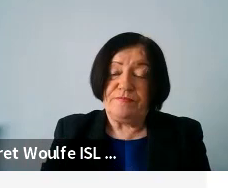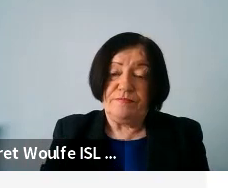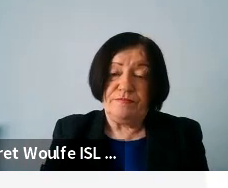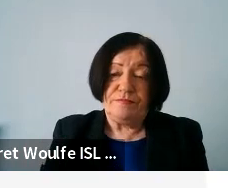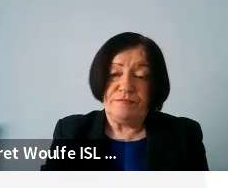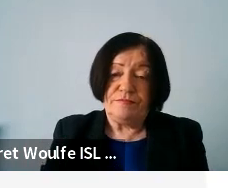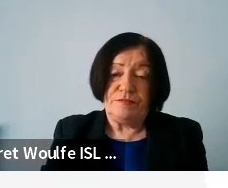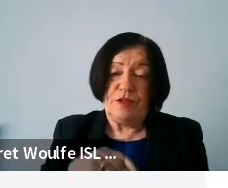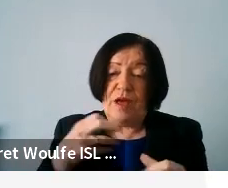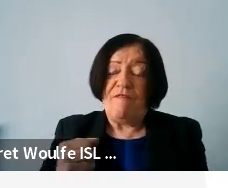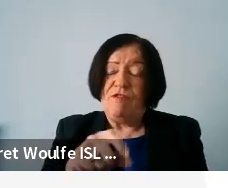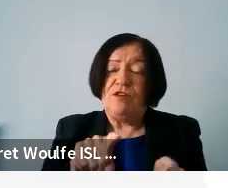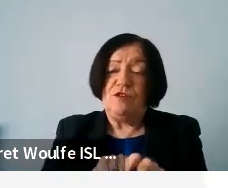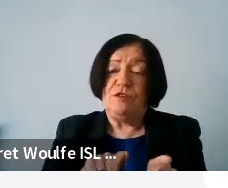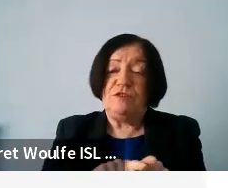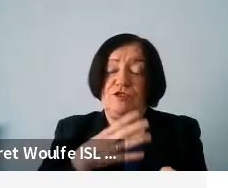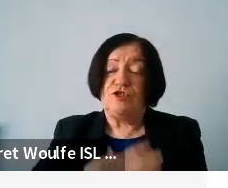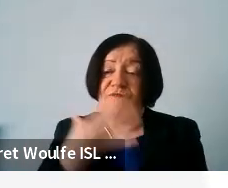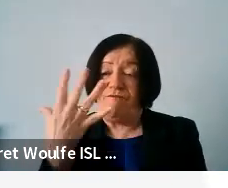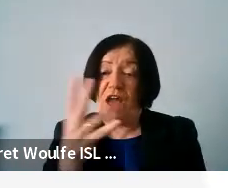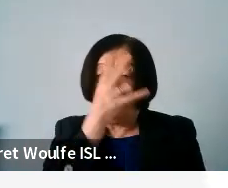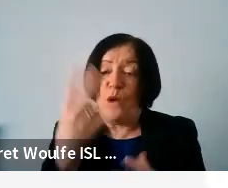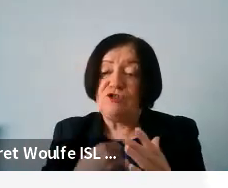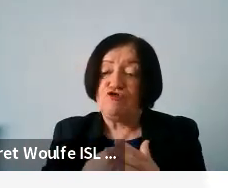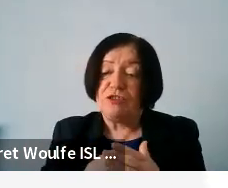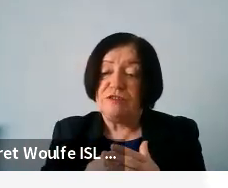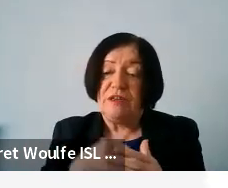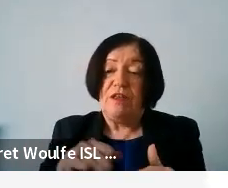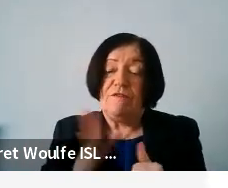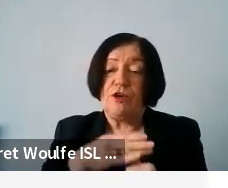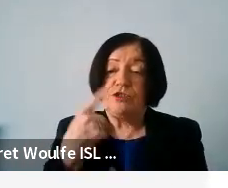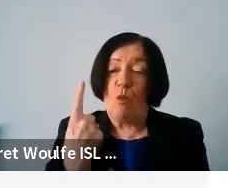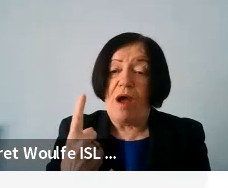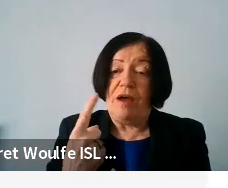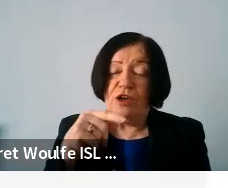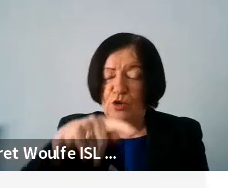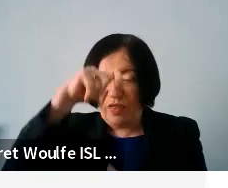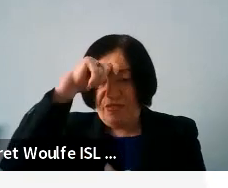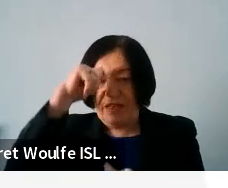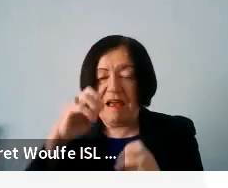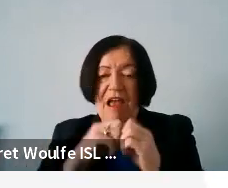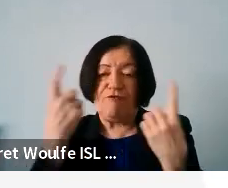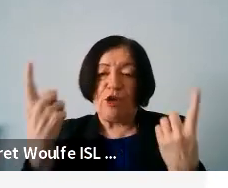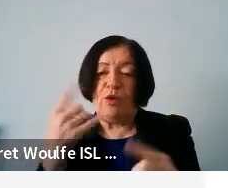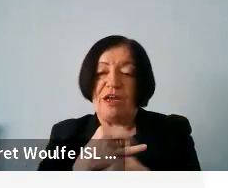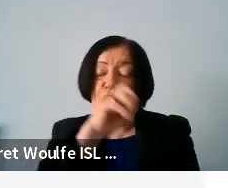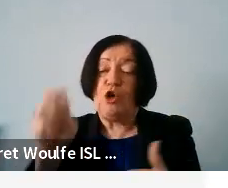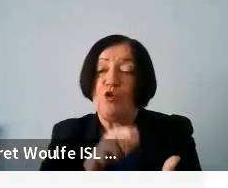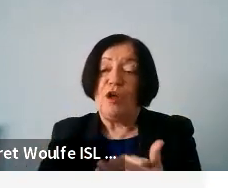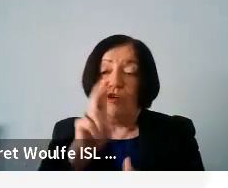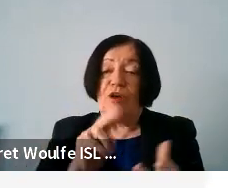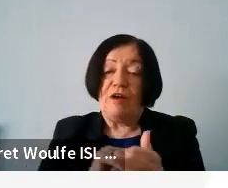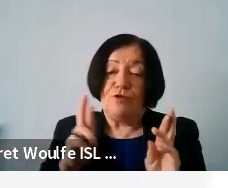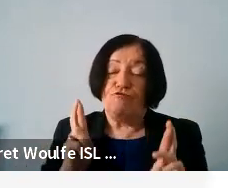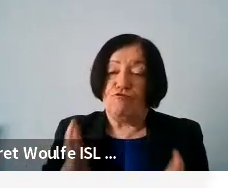Here we have also just five questions. The first one is, do you think everyone in the EU should have the